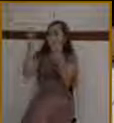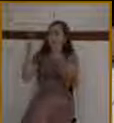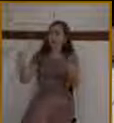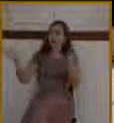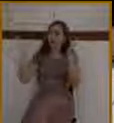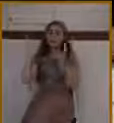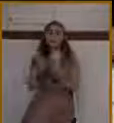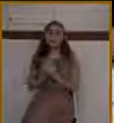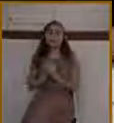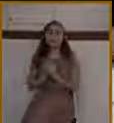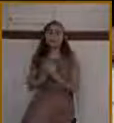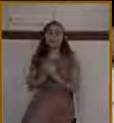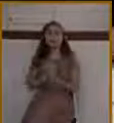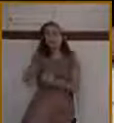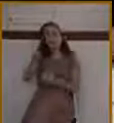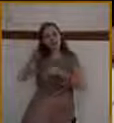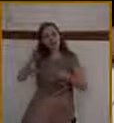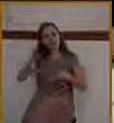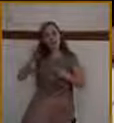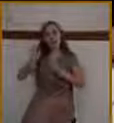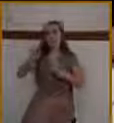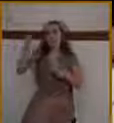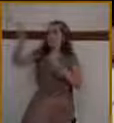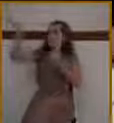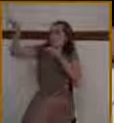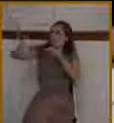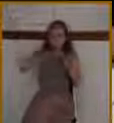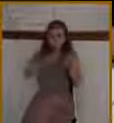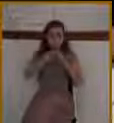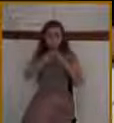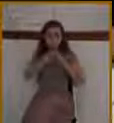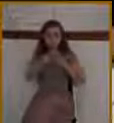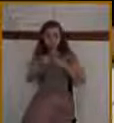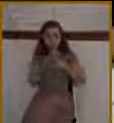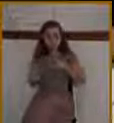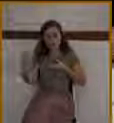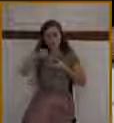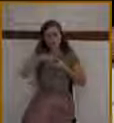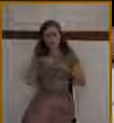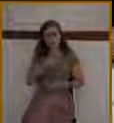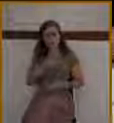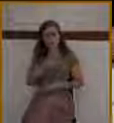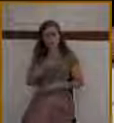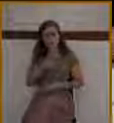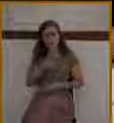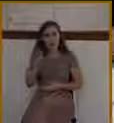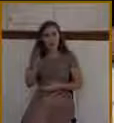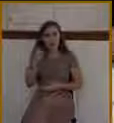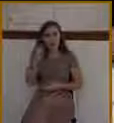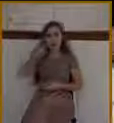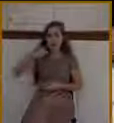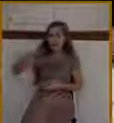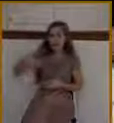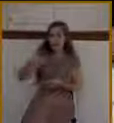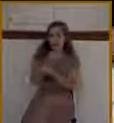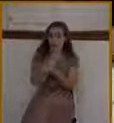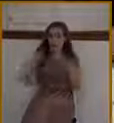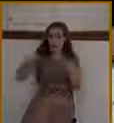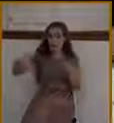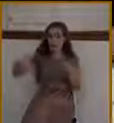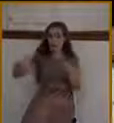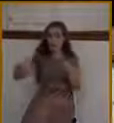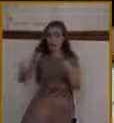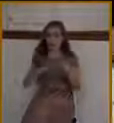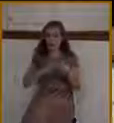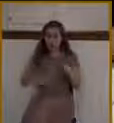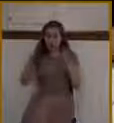You have to enthrone Him in your heart. And if you're not a Christian, Jesus now stands